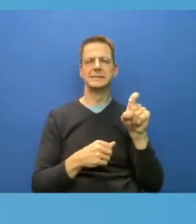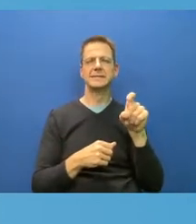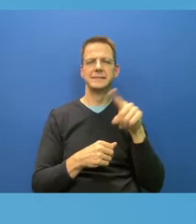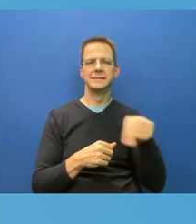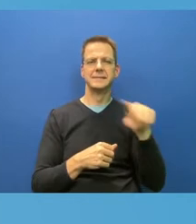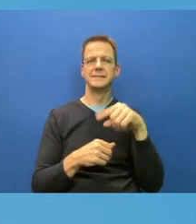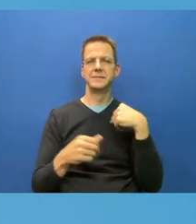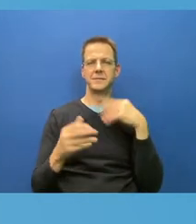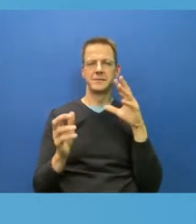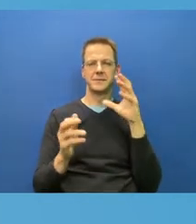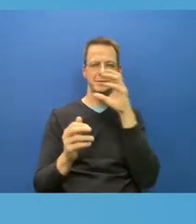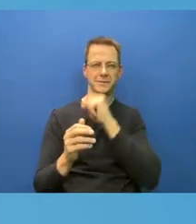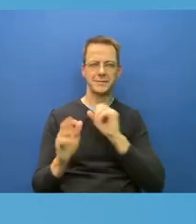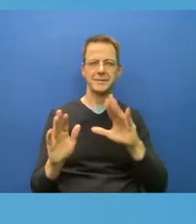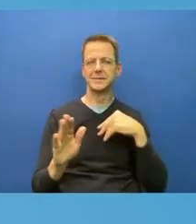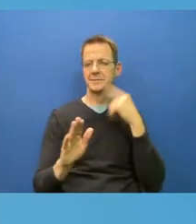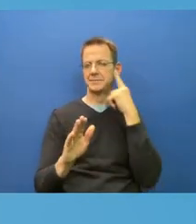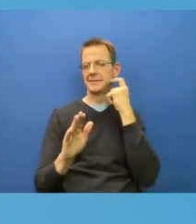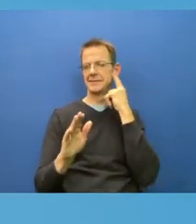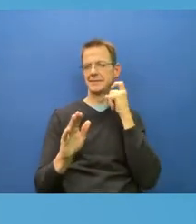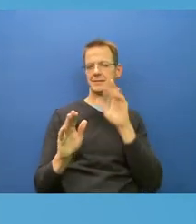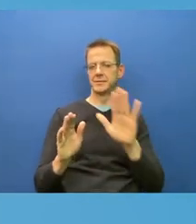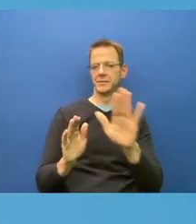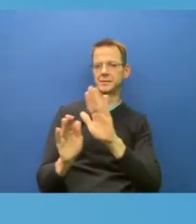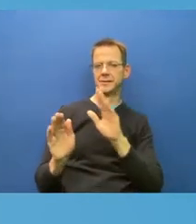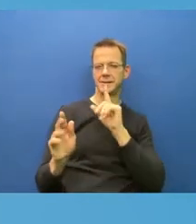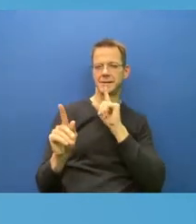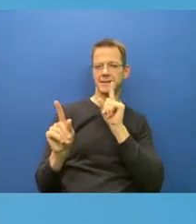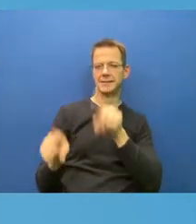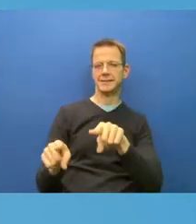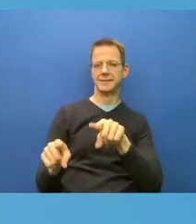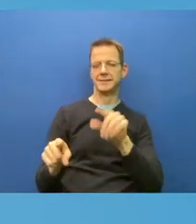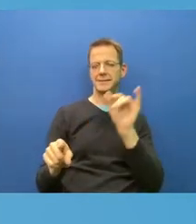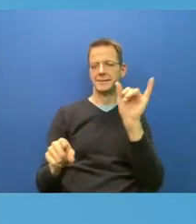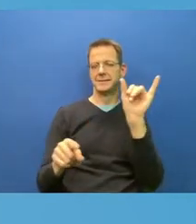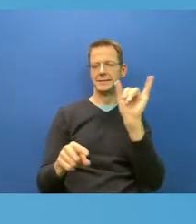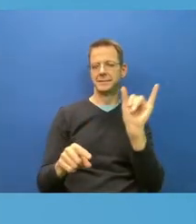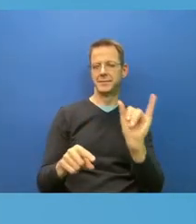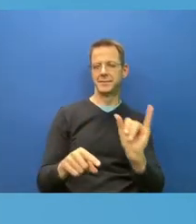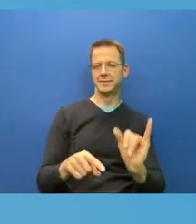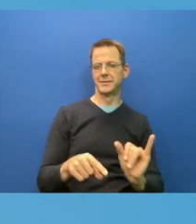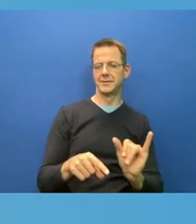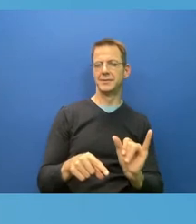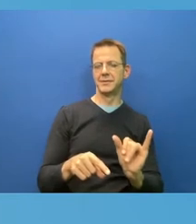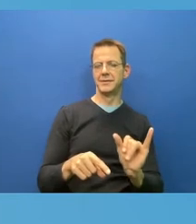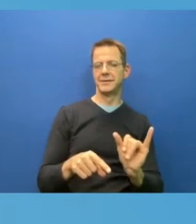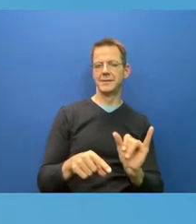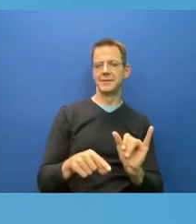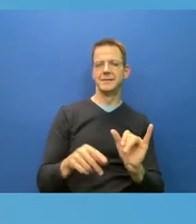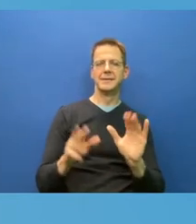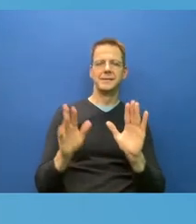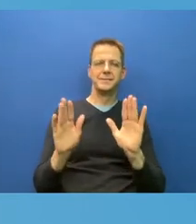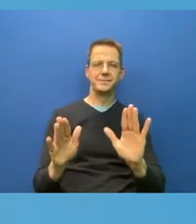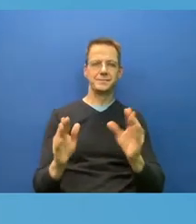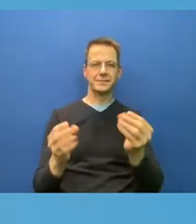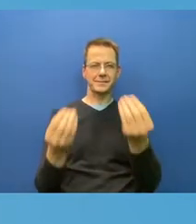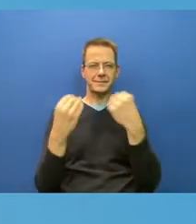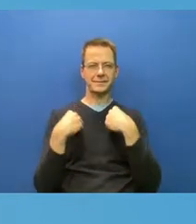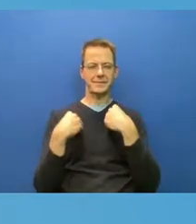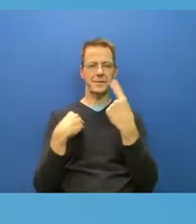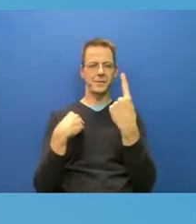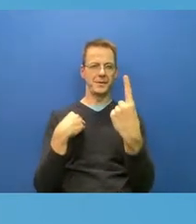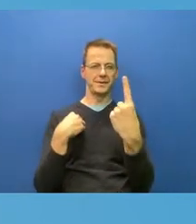leave us with that sort of final sentence of what we have to keep in place, what we